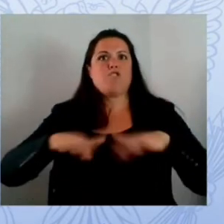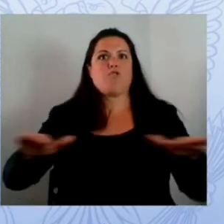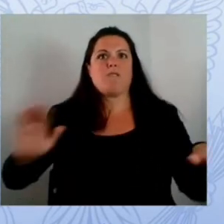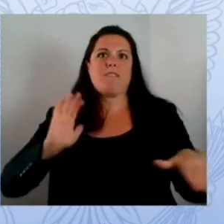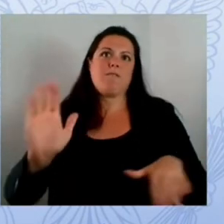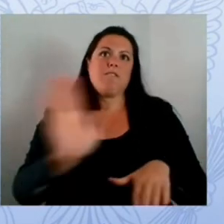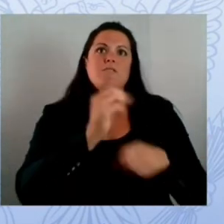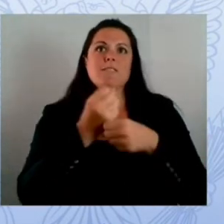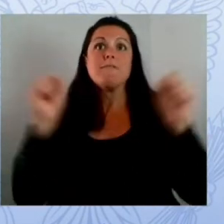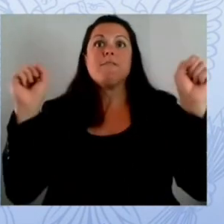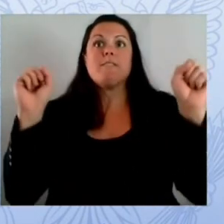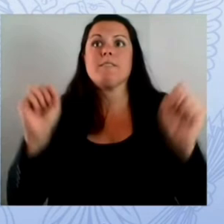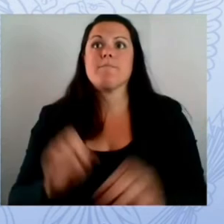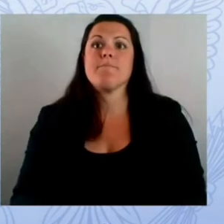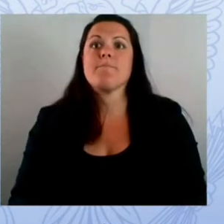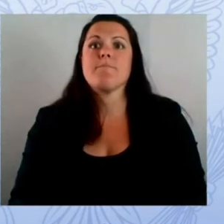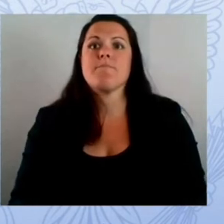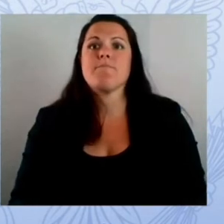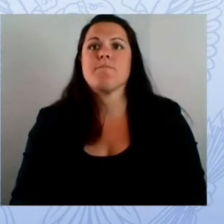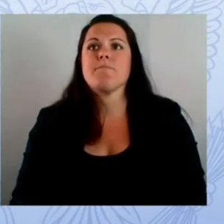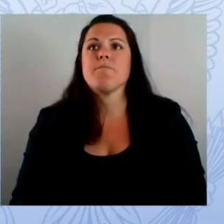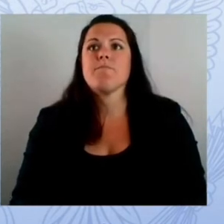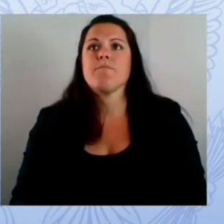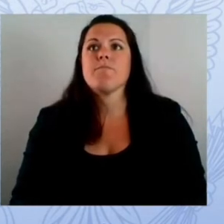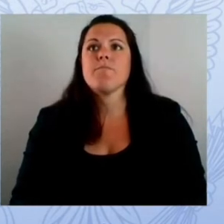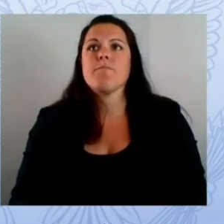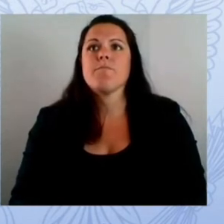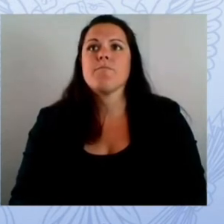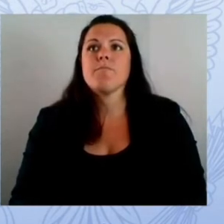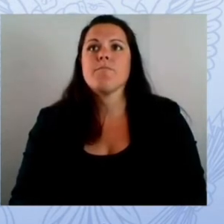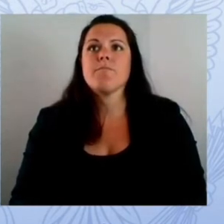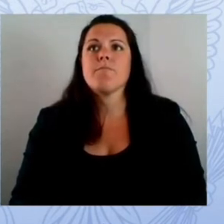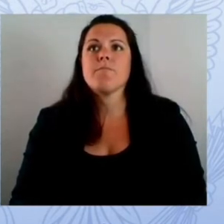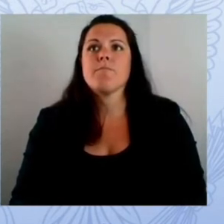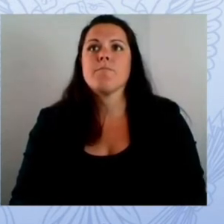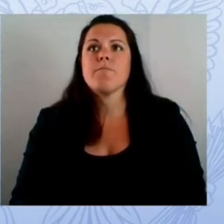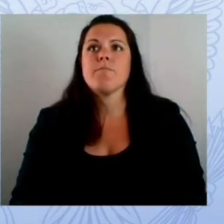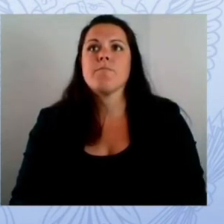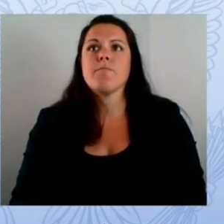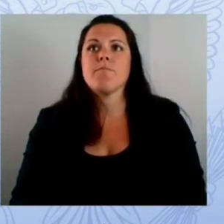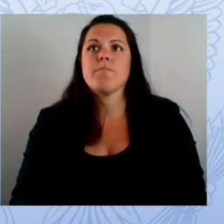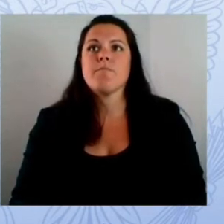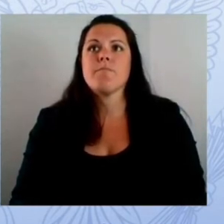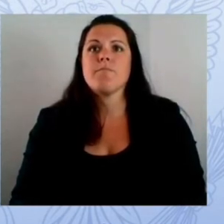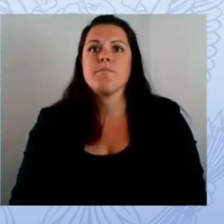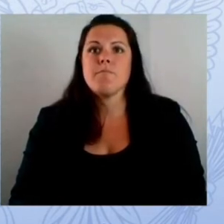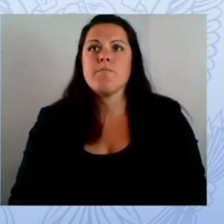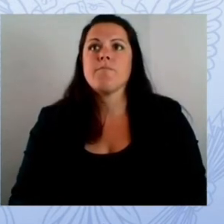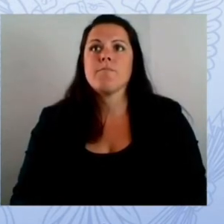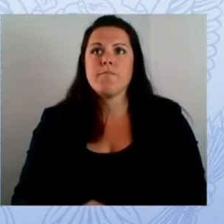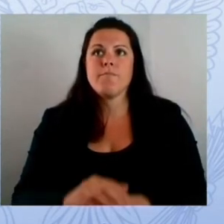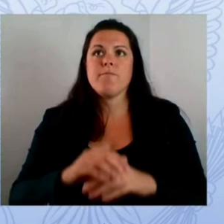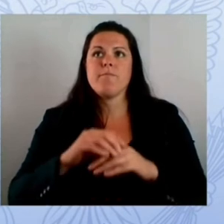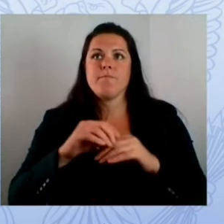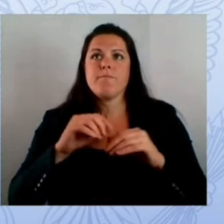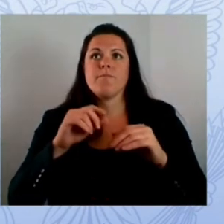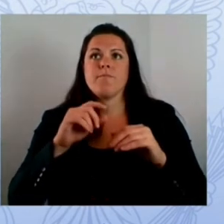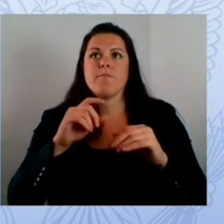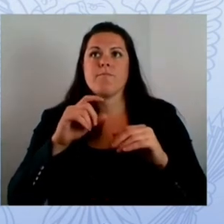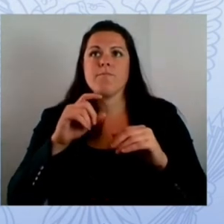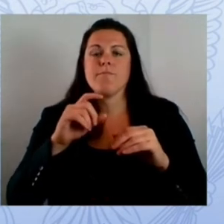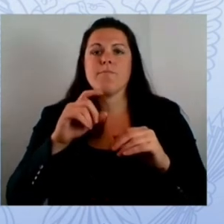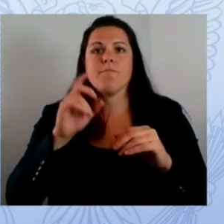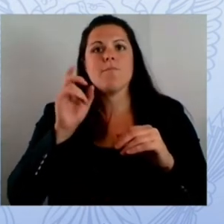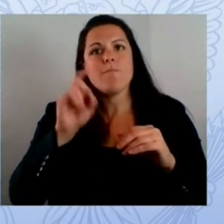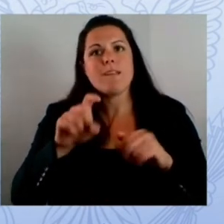districts should consider the vendors to do so too and we want to see our vendors actually following the same guidance as well because it can't just be up to the